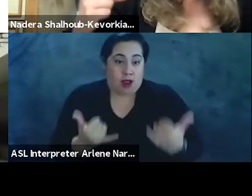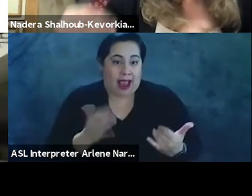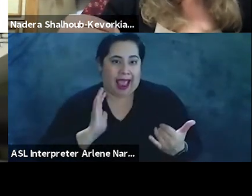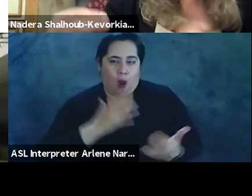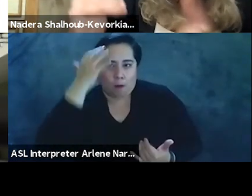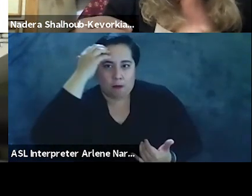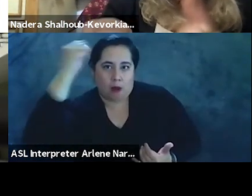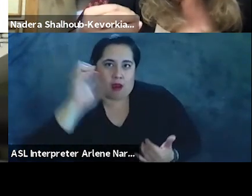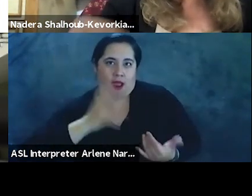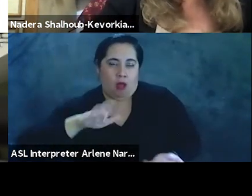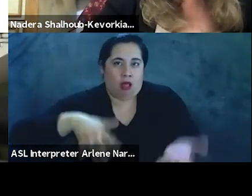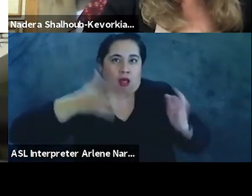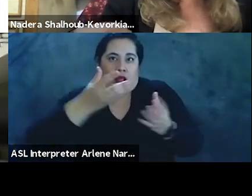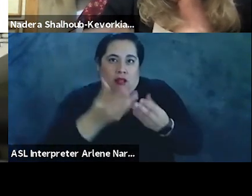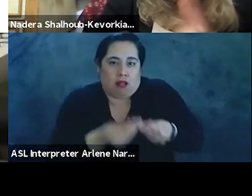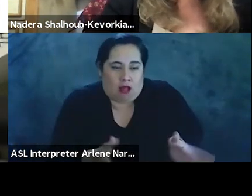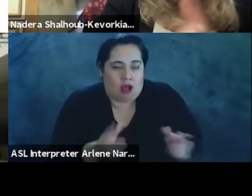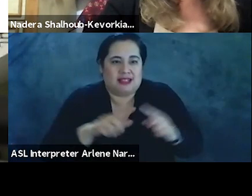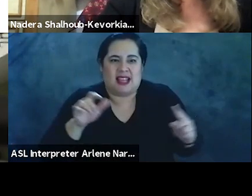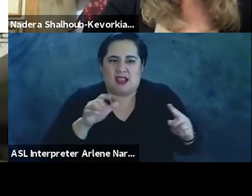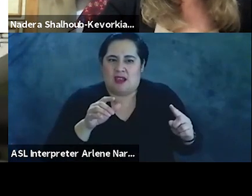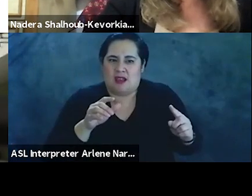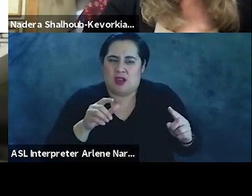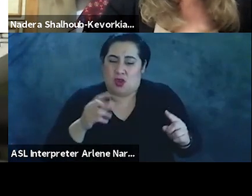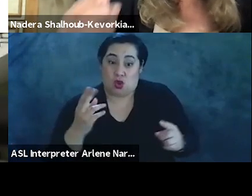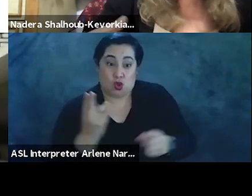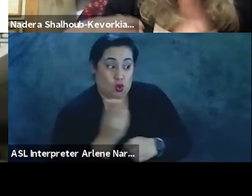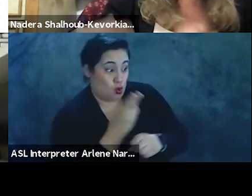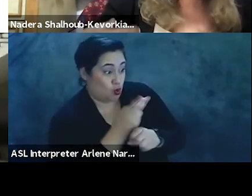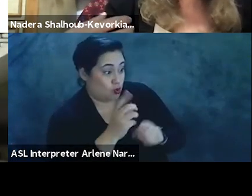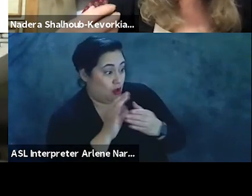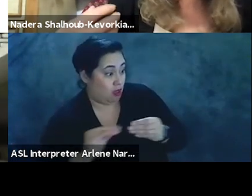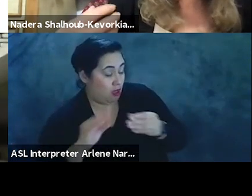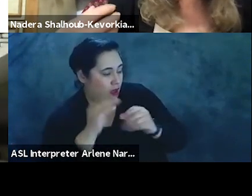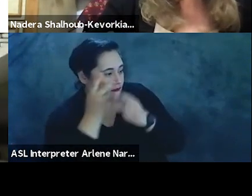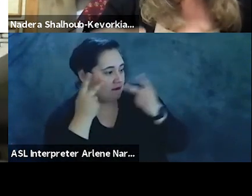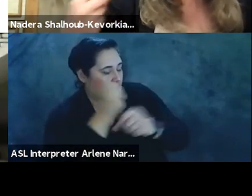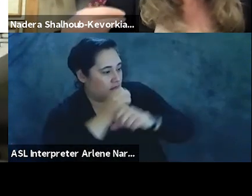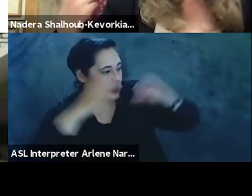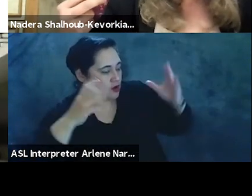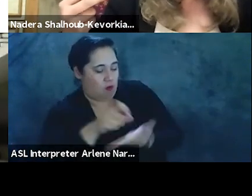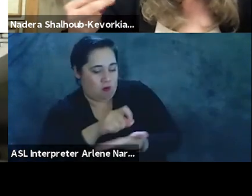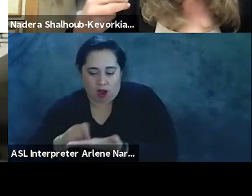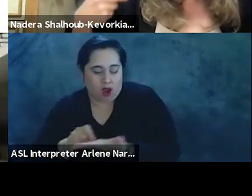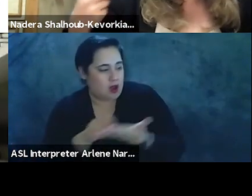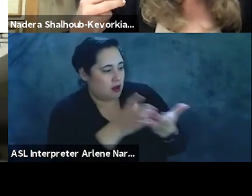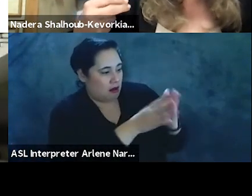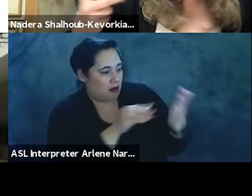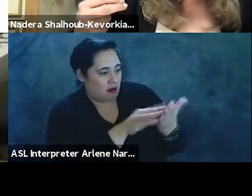uprooting, gloss, smooth, steadfastness, our use to narrate, visualize, write, and be heard, reproduce